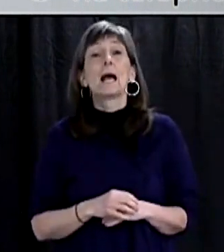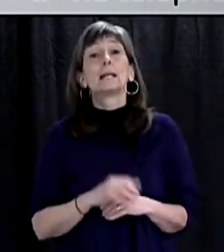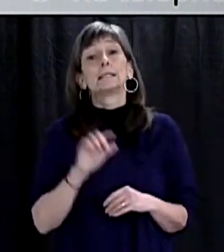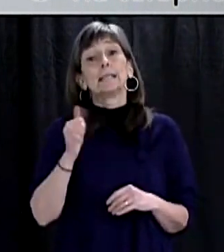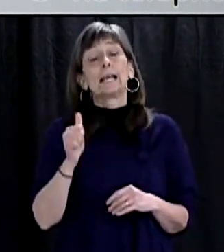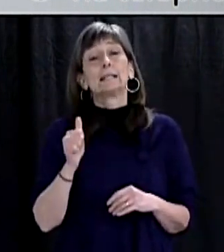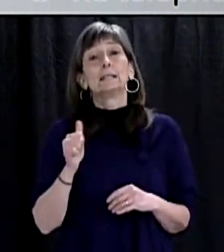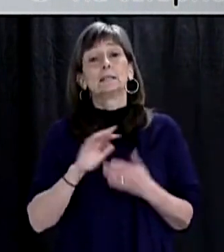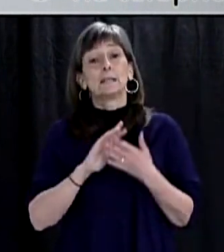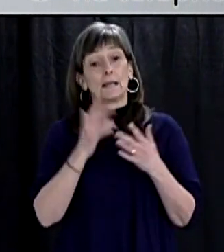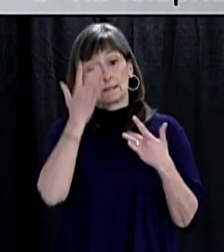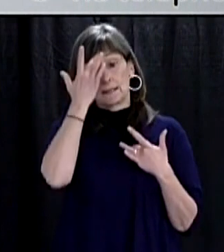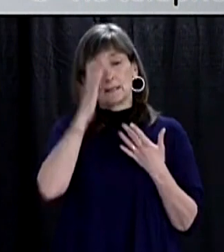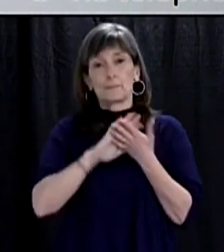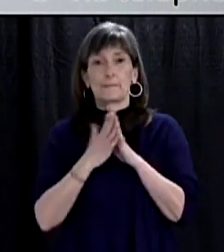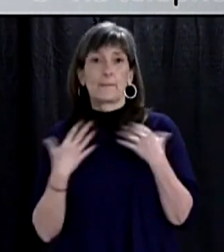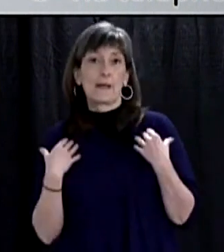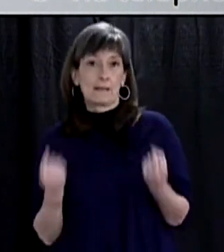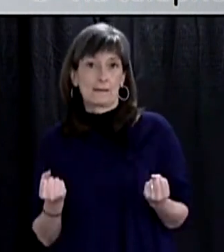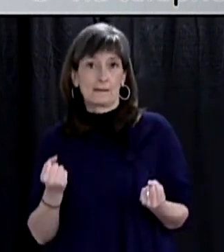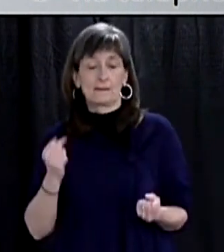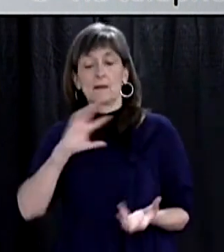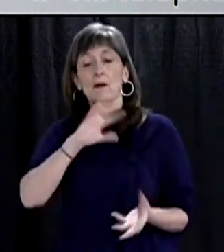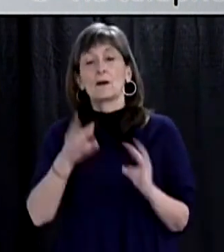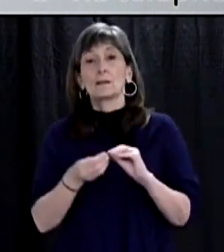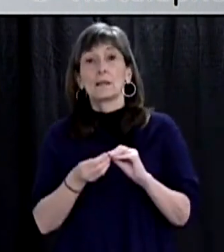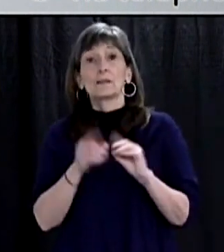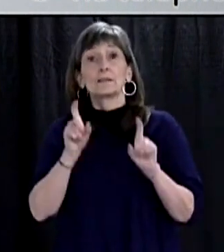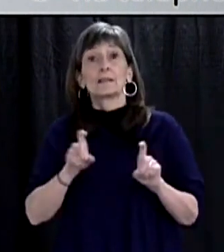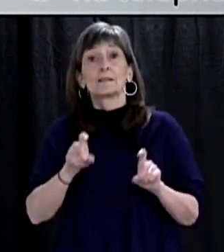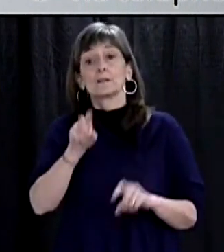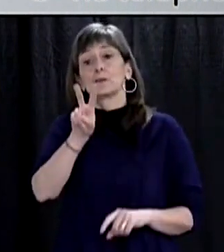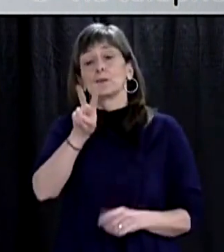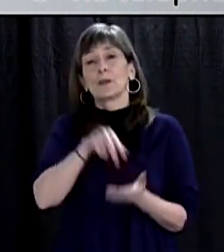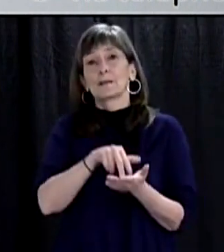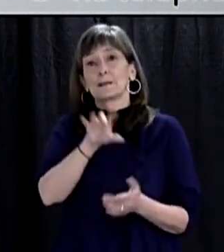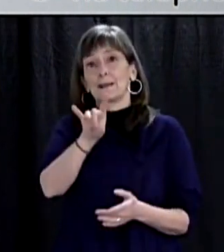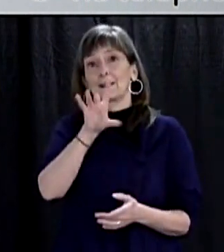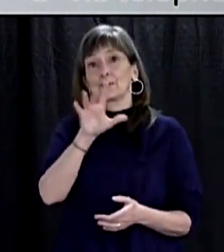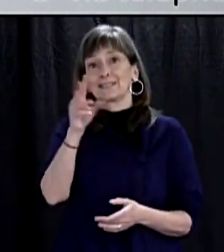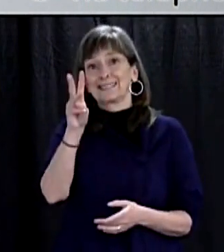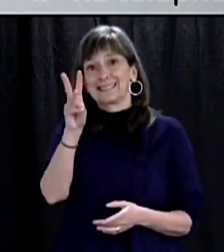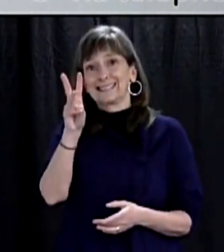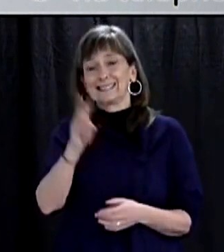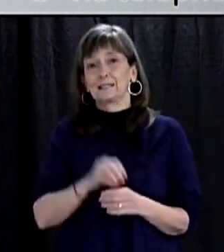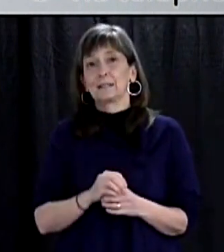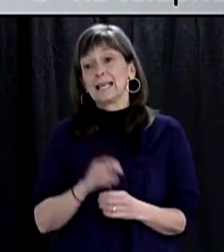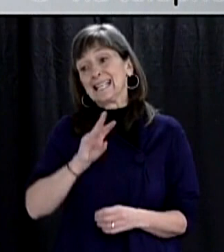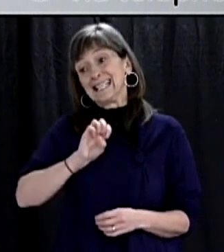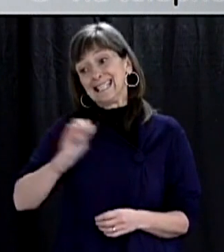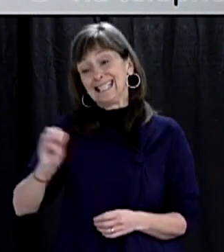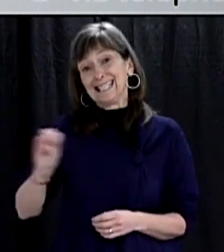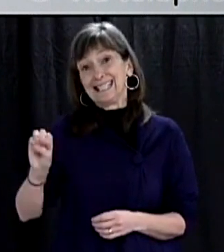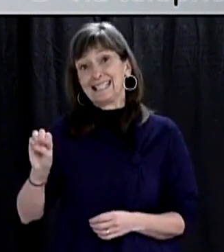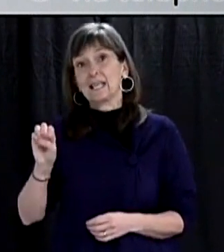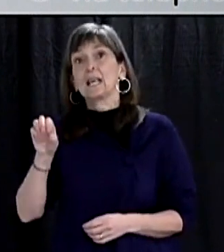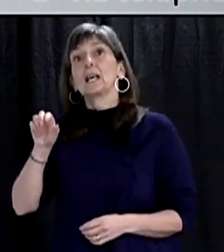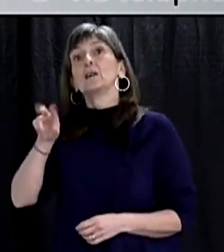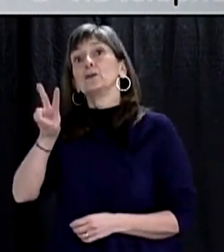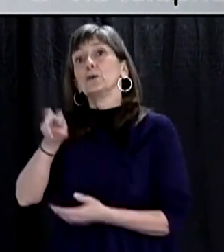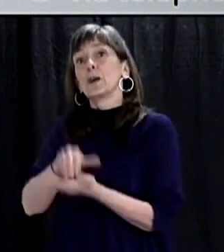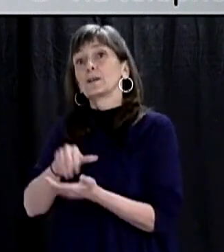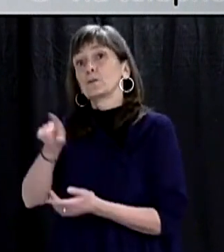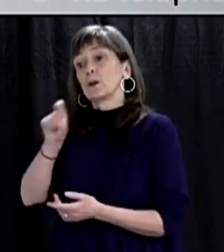In total, have tested 2,816 people. In Eastern Region, 2,108